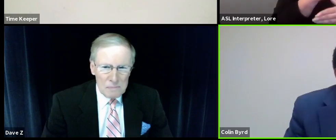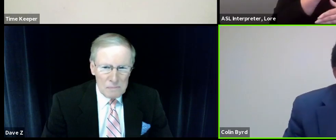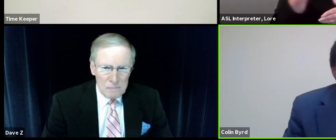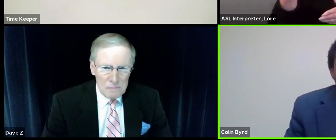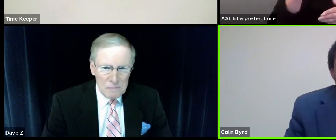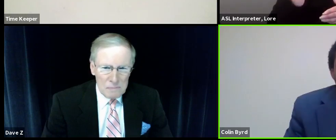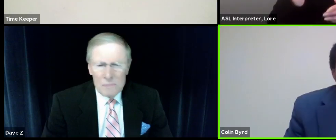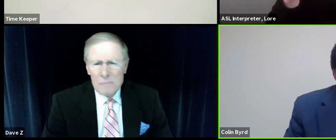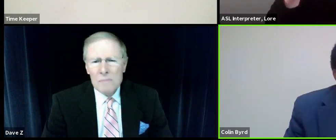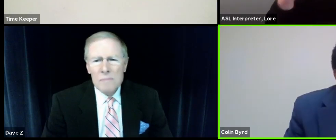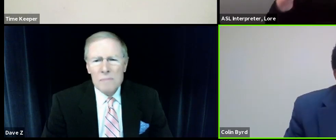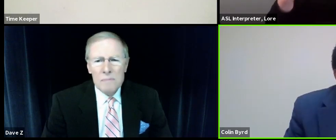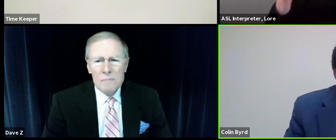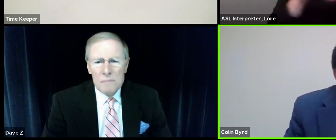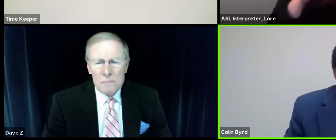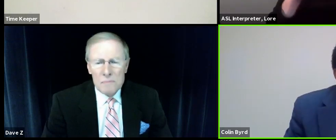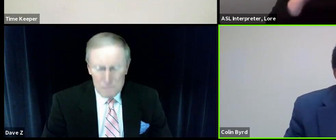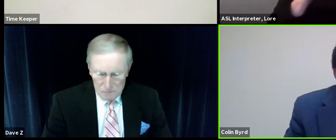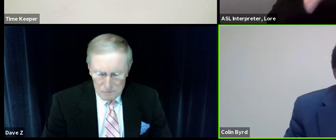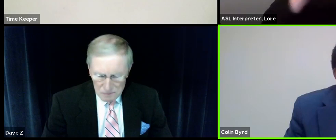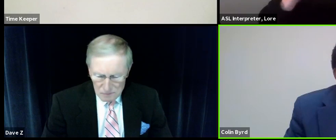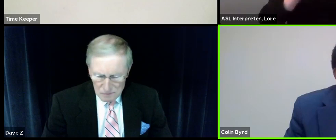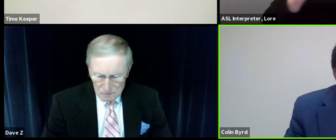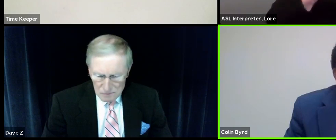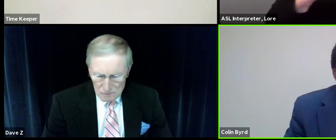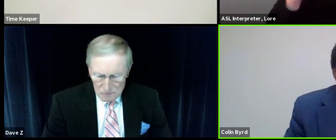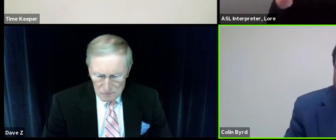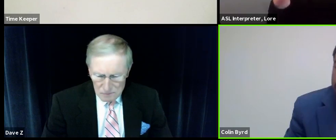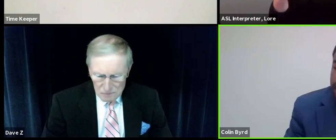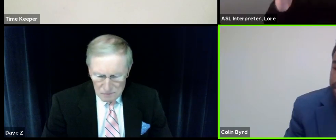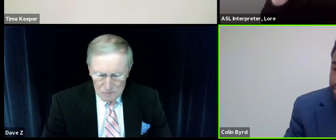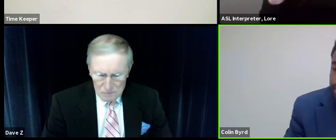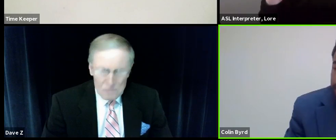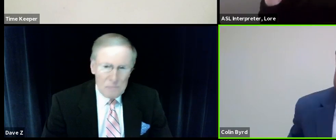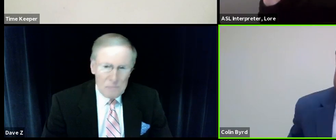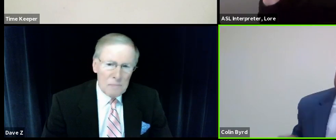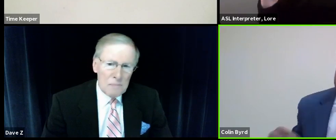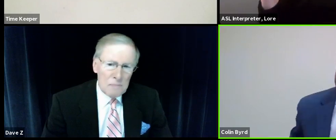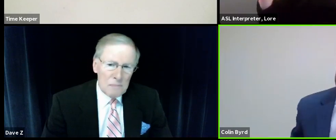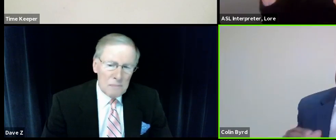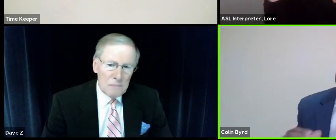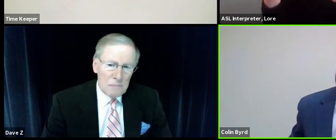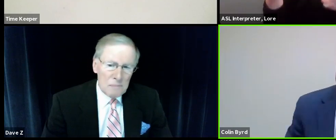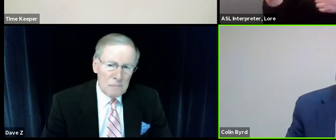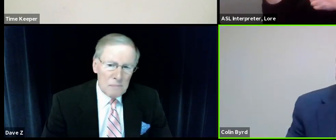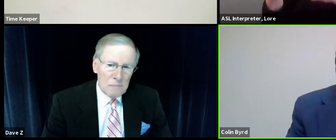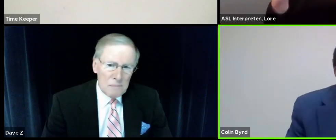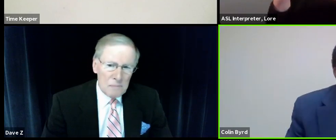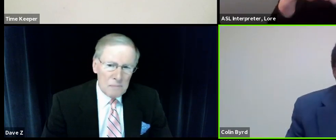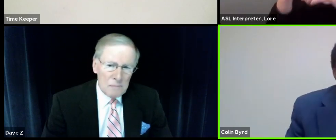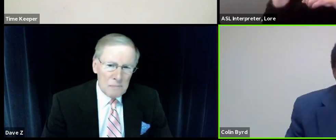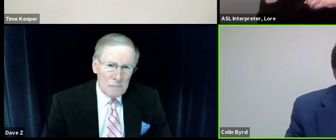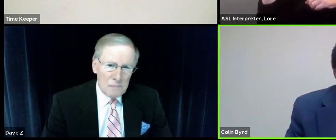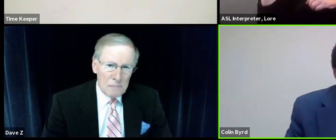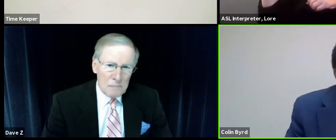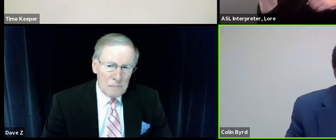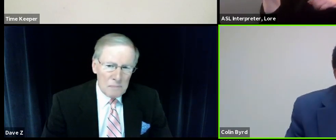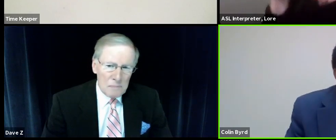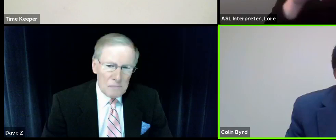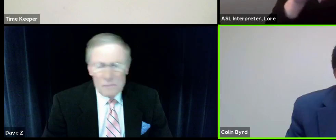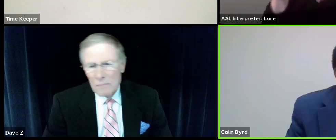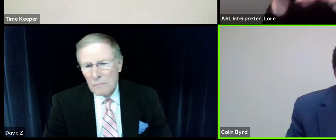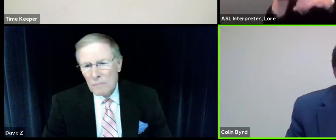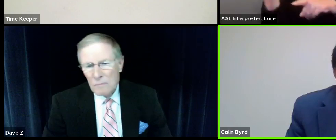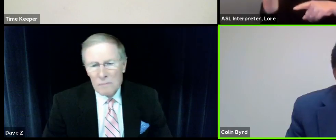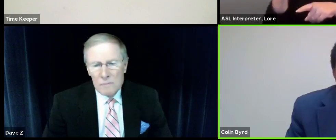has served as a city council member and as mayor for the past two years. But more than that, I'm also somebody